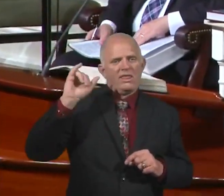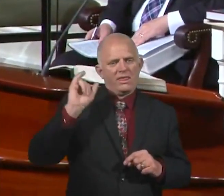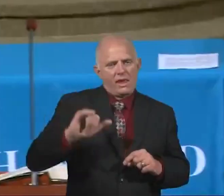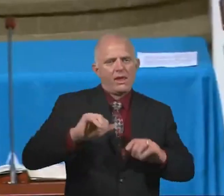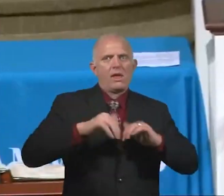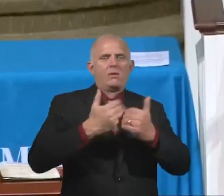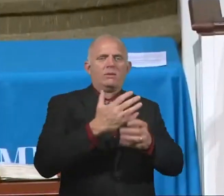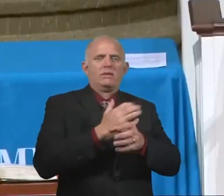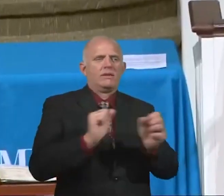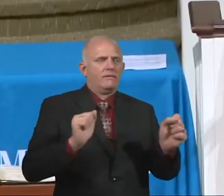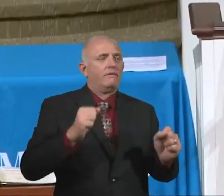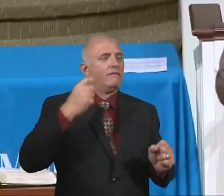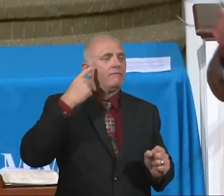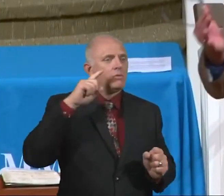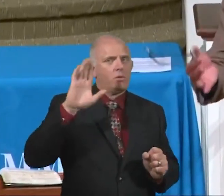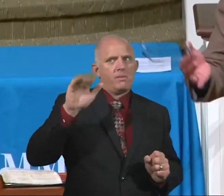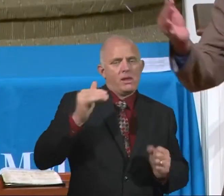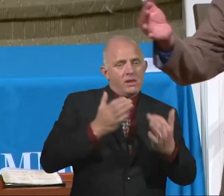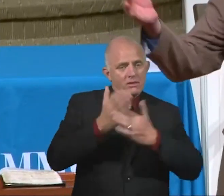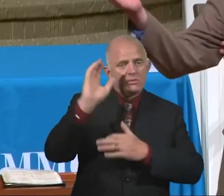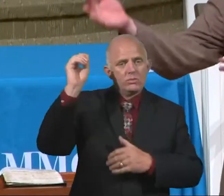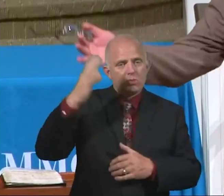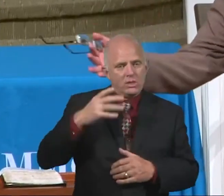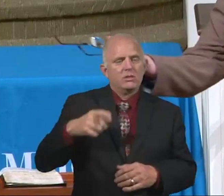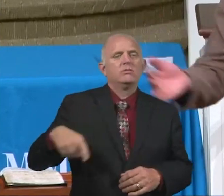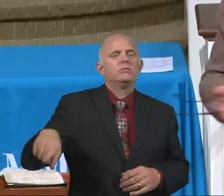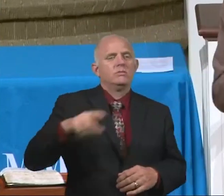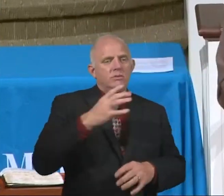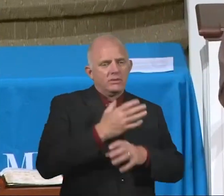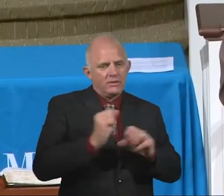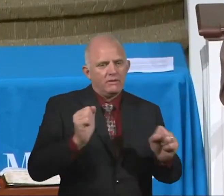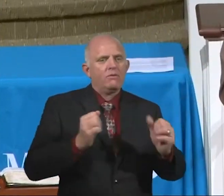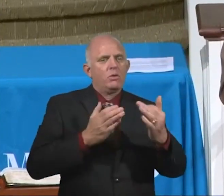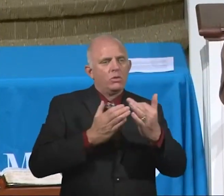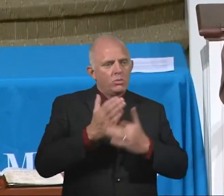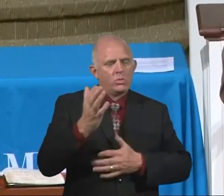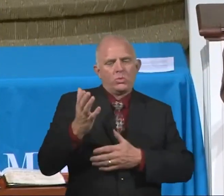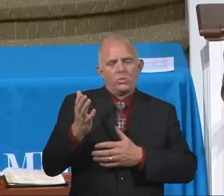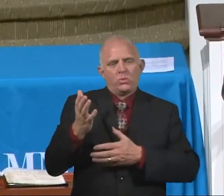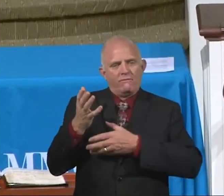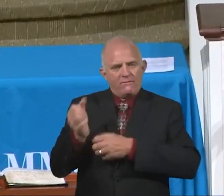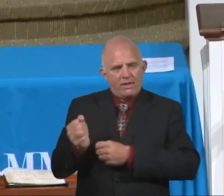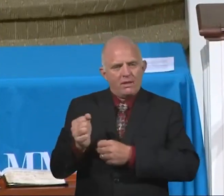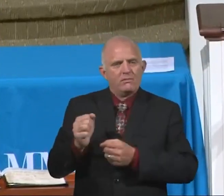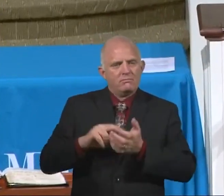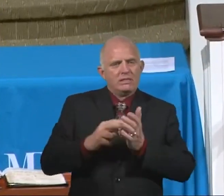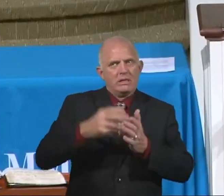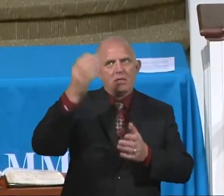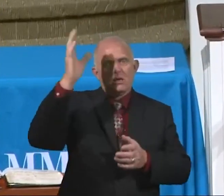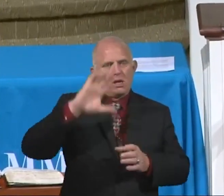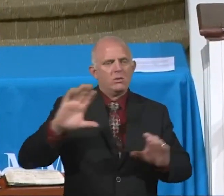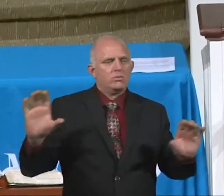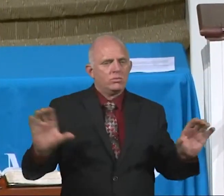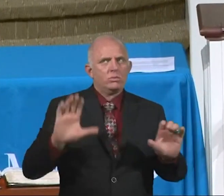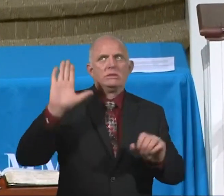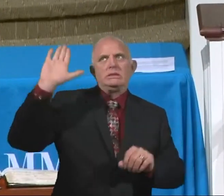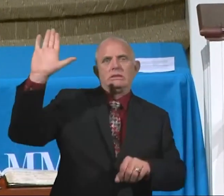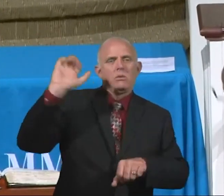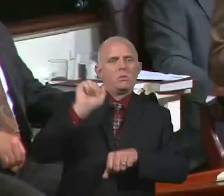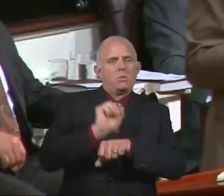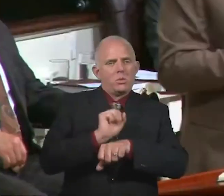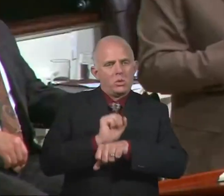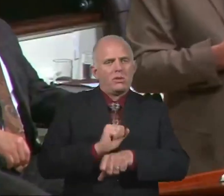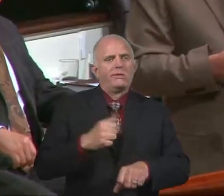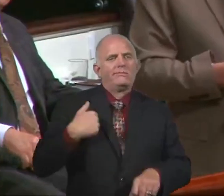For by grace are ye saved through faith. That means God does his work. I'm putting my faith in God's work.